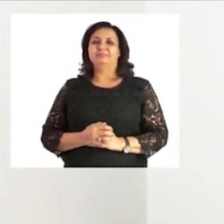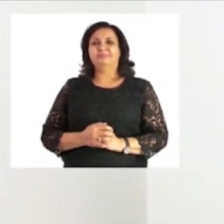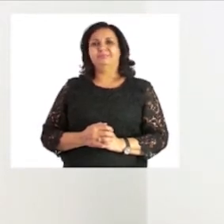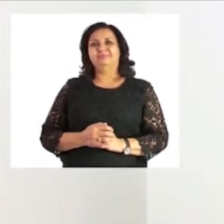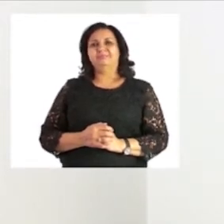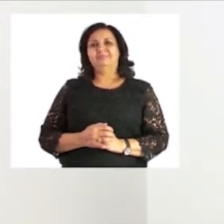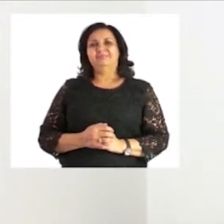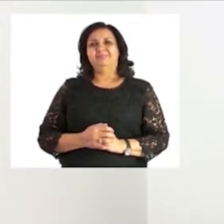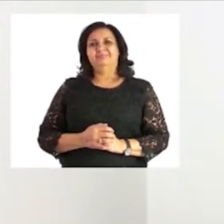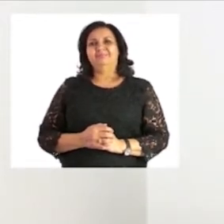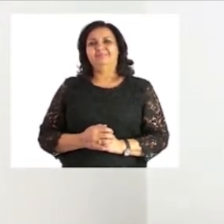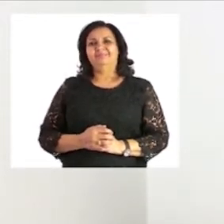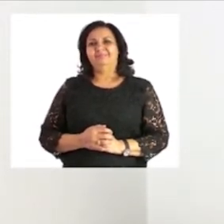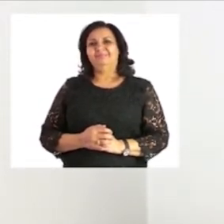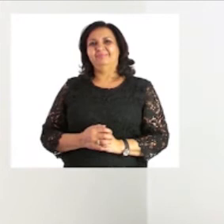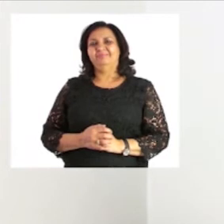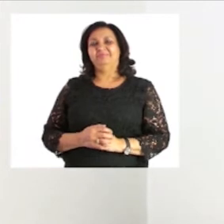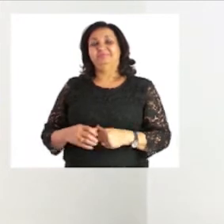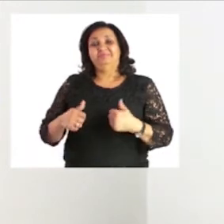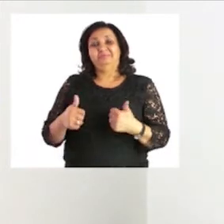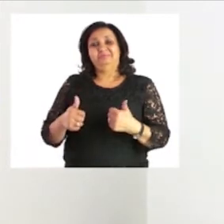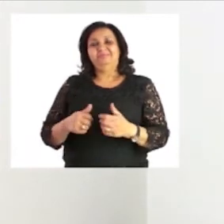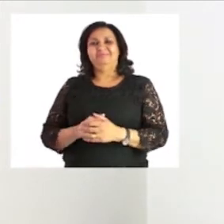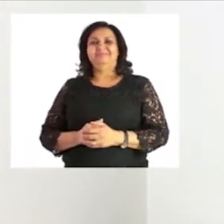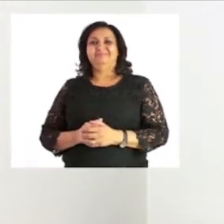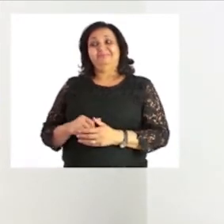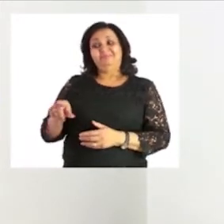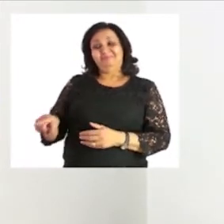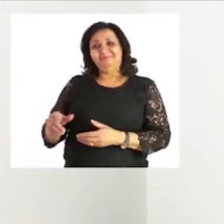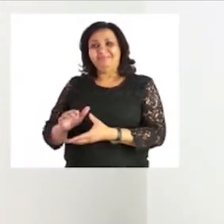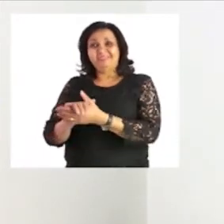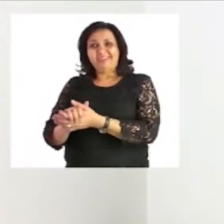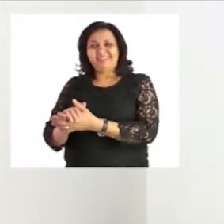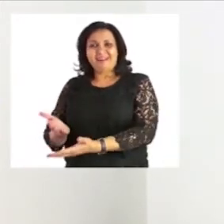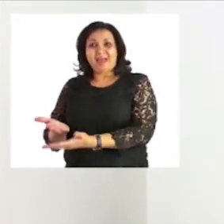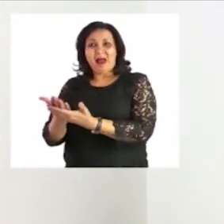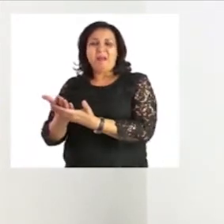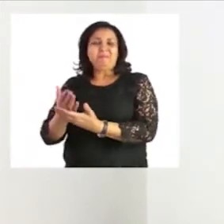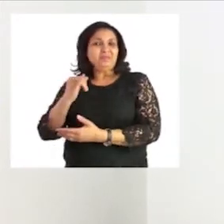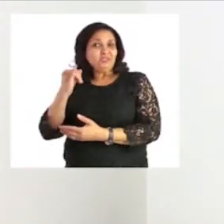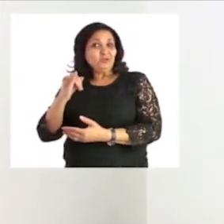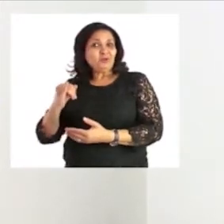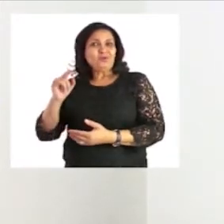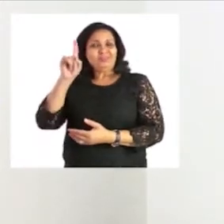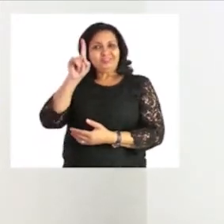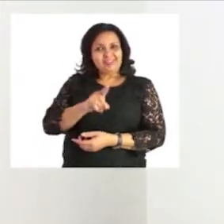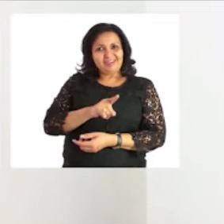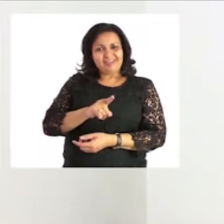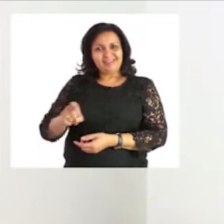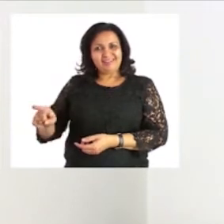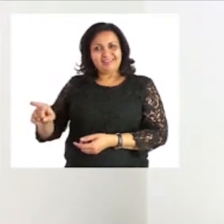well done now we're going to ask our friend to come and help us to draw her own triangle